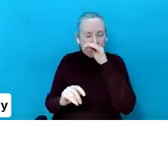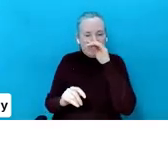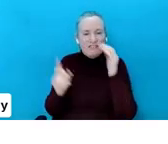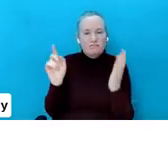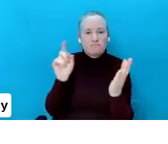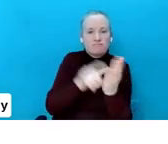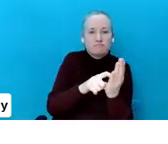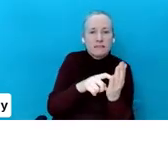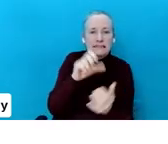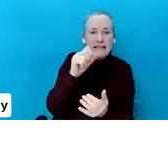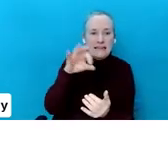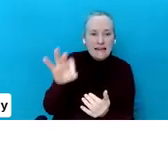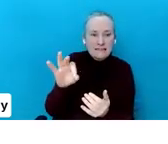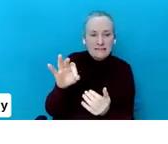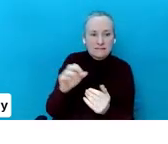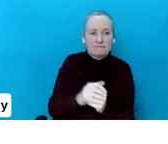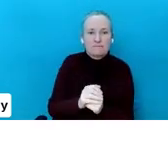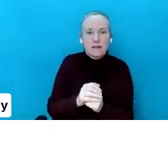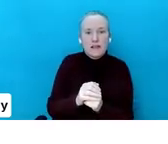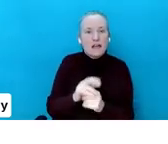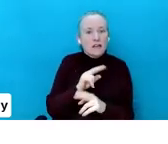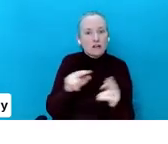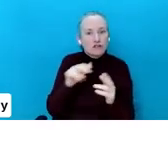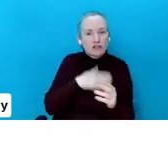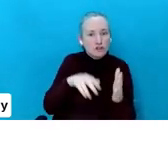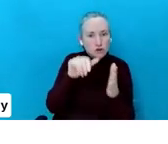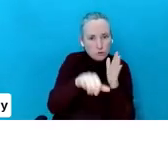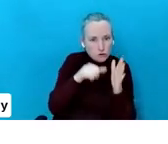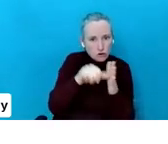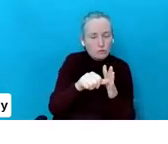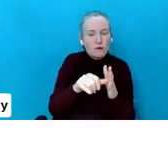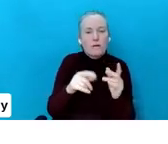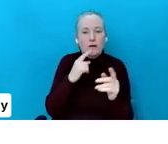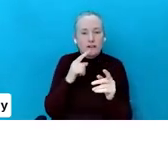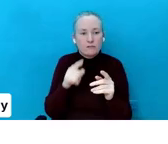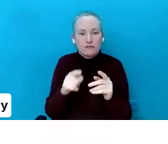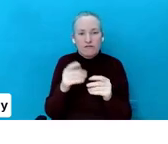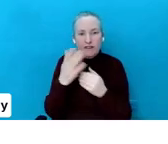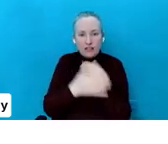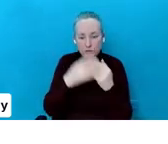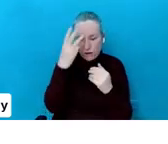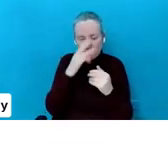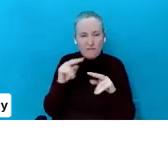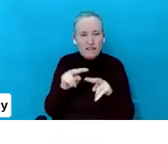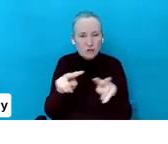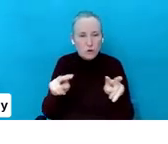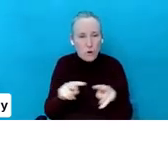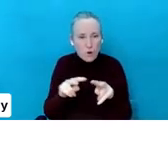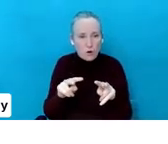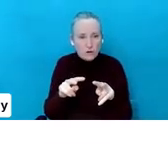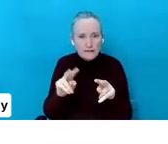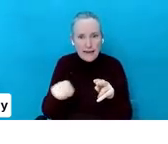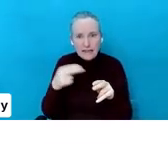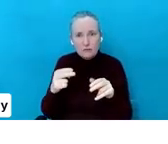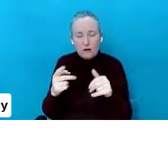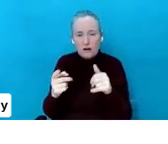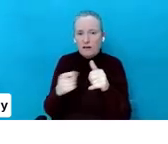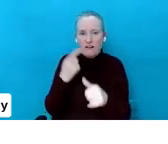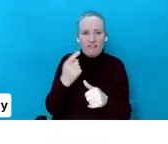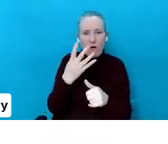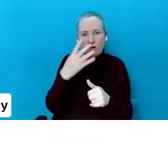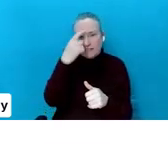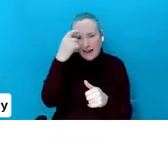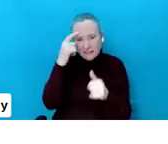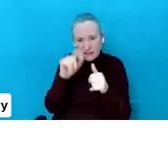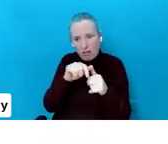and do this, not just in YouTube, but, you know, when you finish watching a video, another plays automatically. If you don't want that, you can turn that